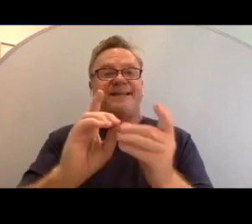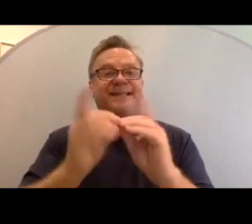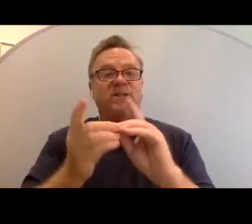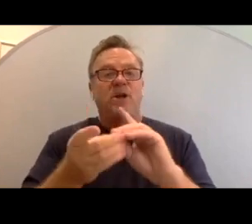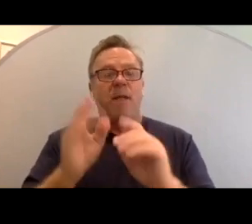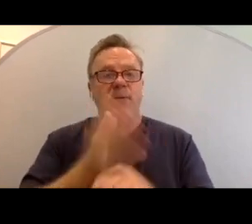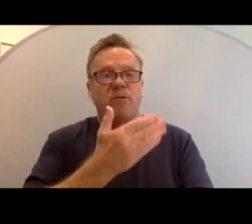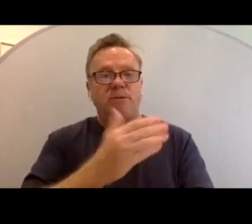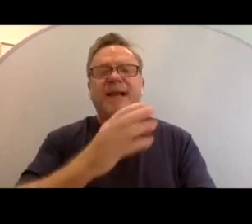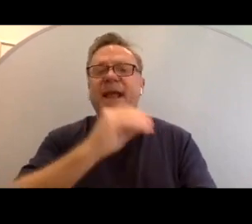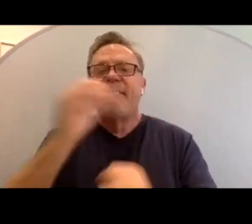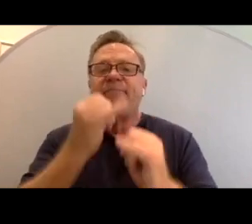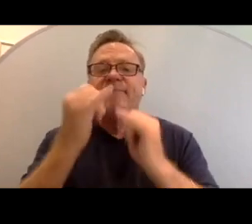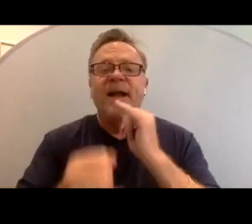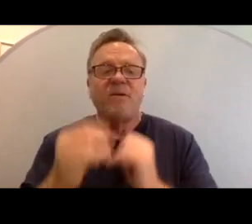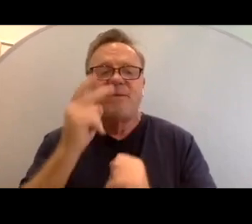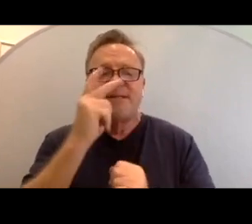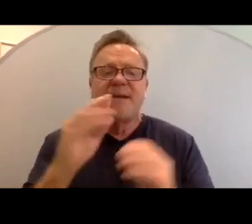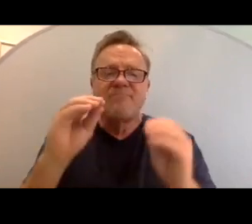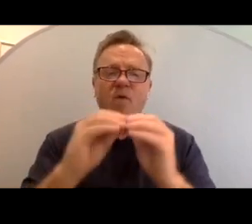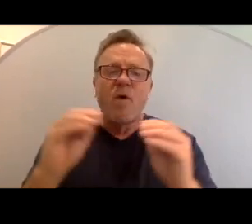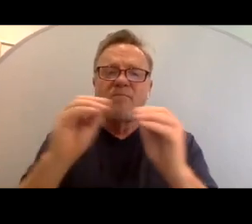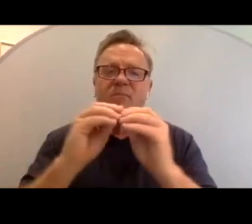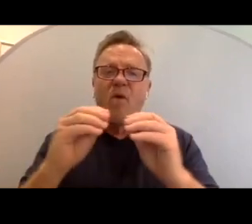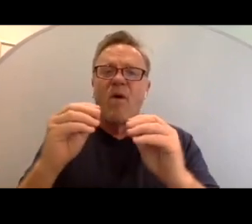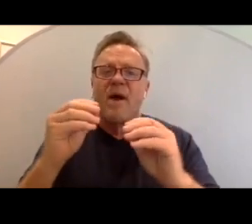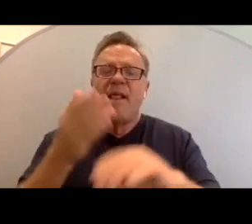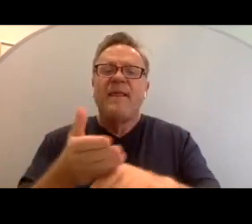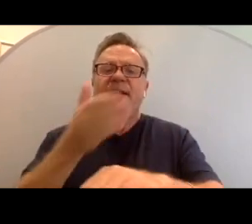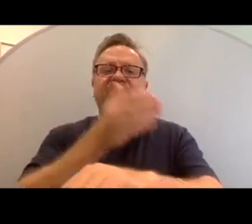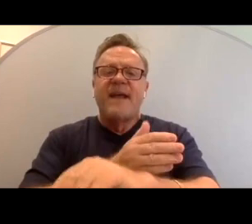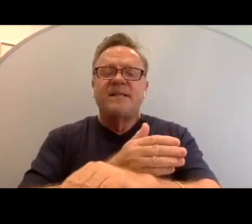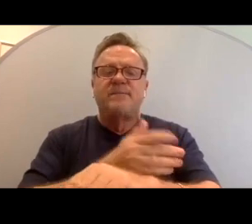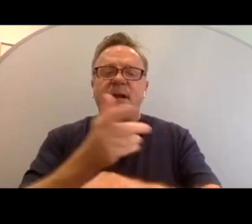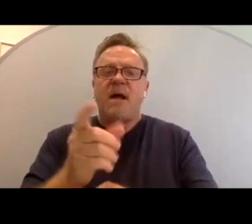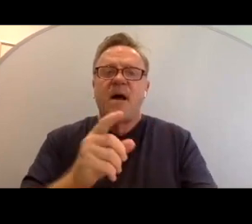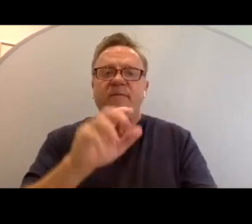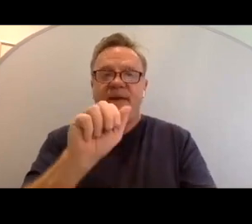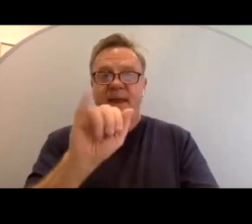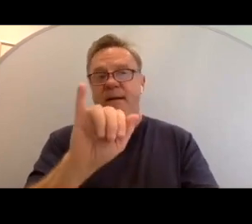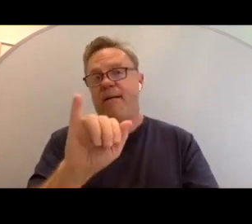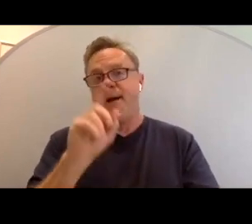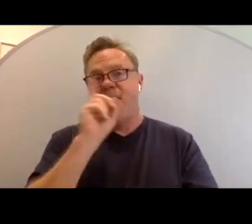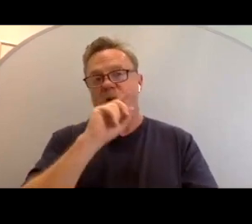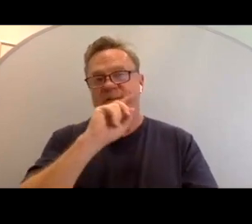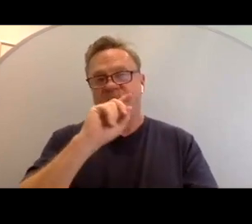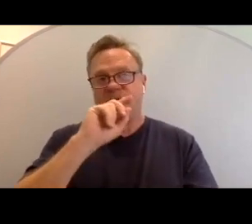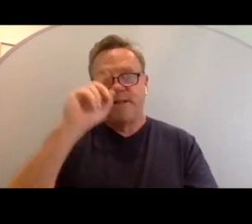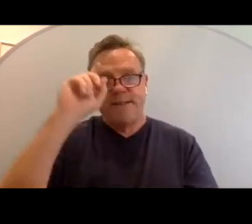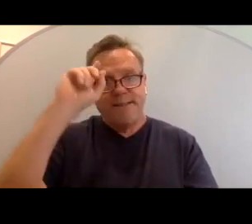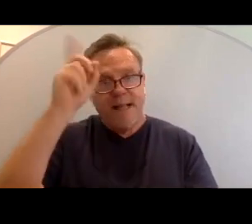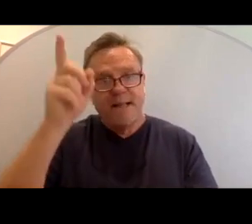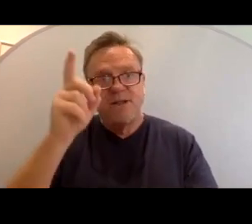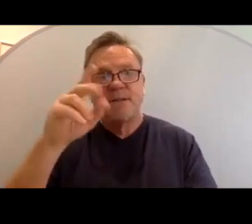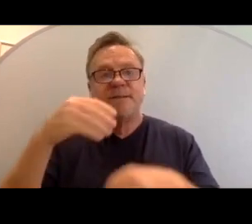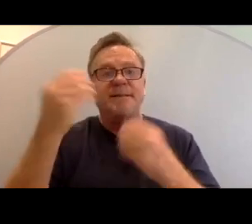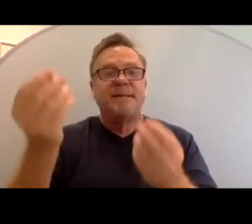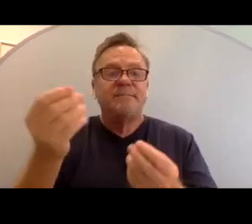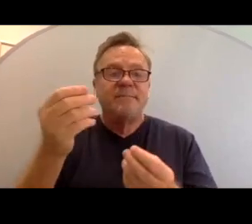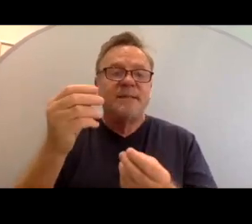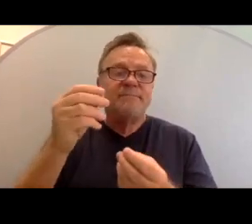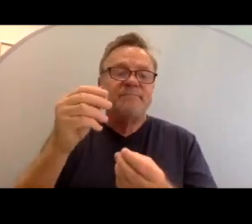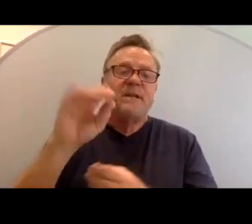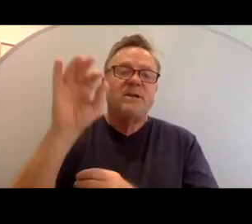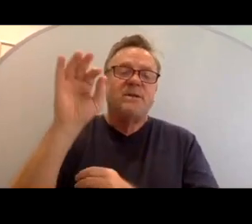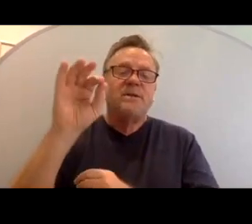And then finally, we're seeing more and more of the advancements of artificial intelligence, doing sermon builders and